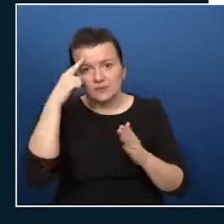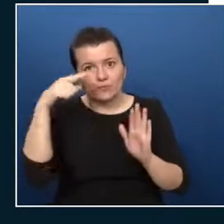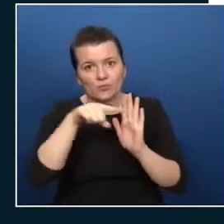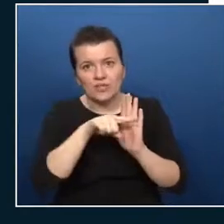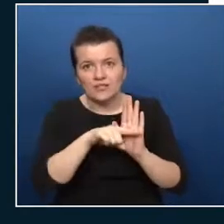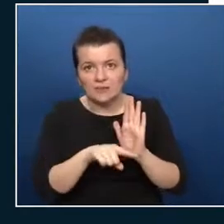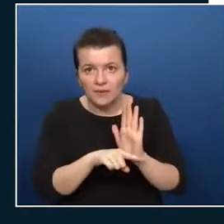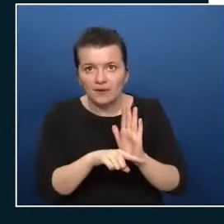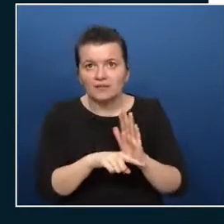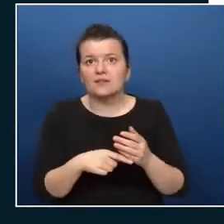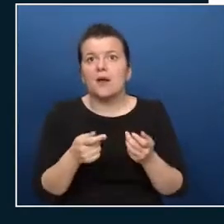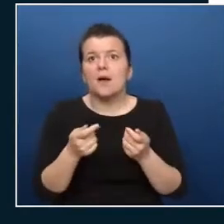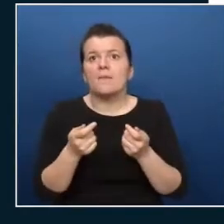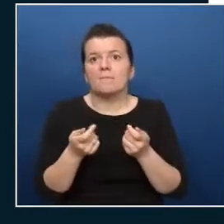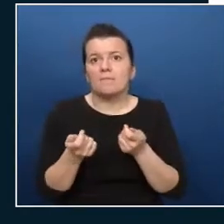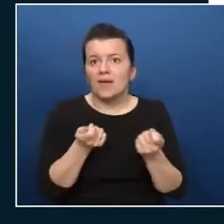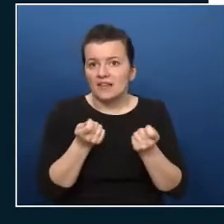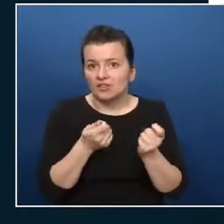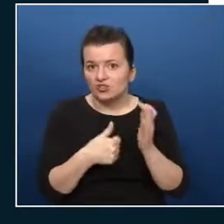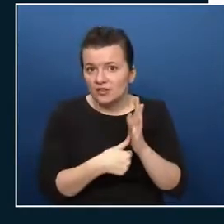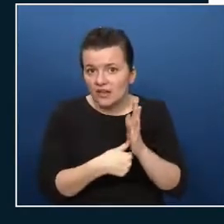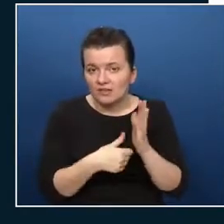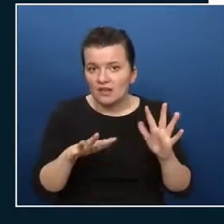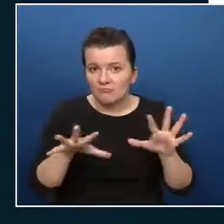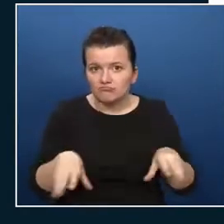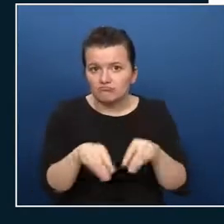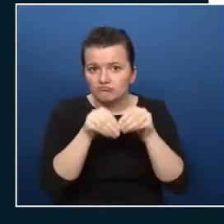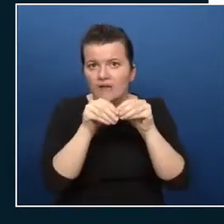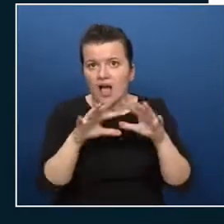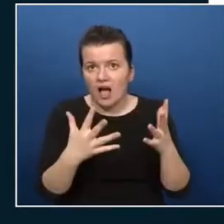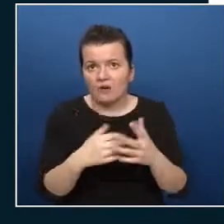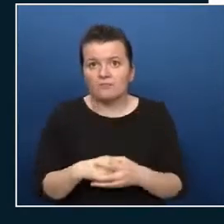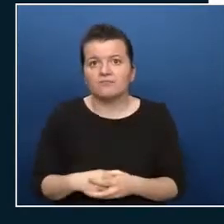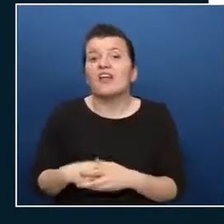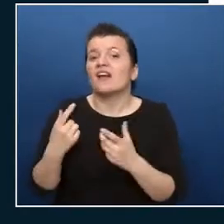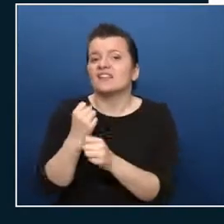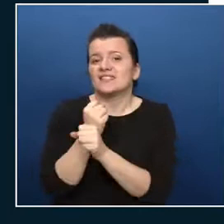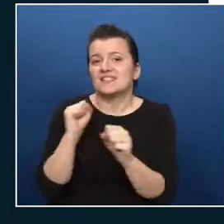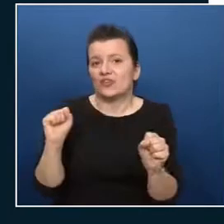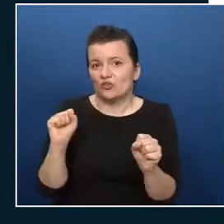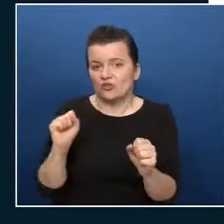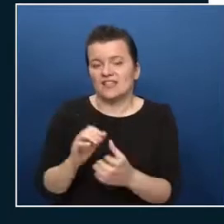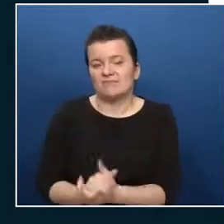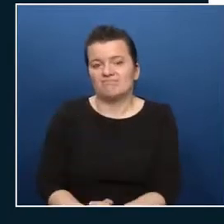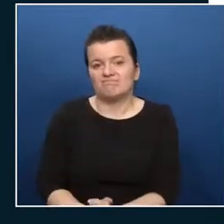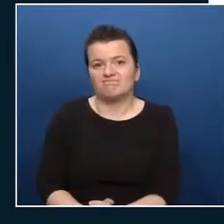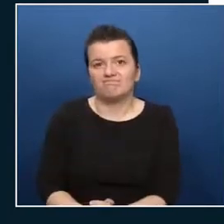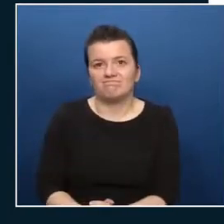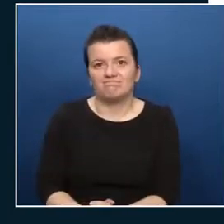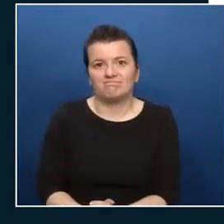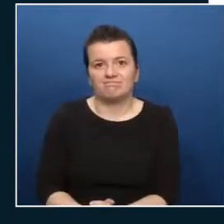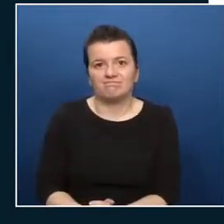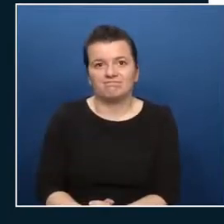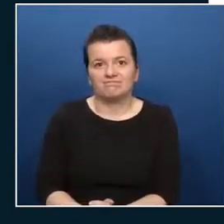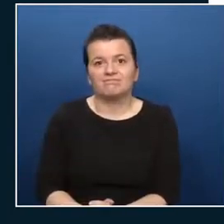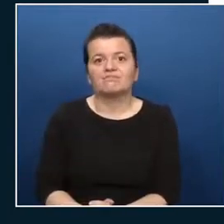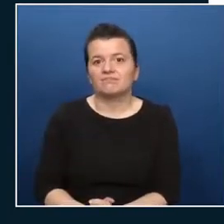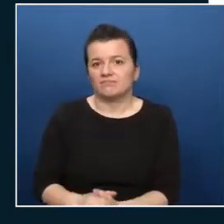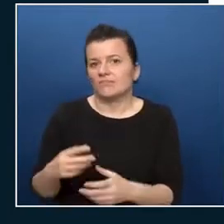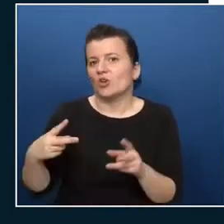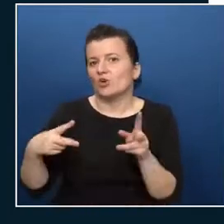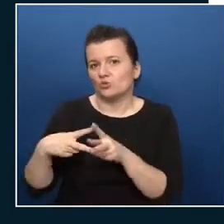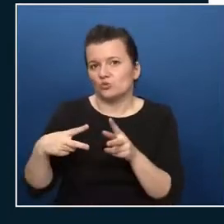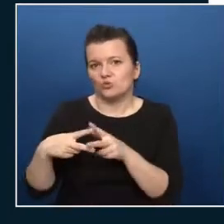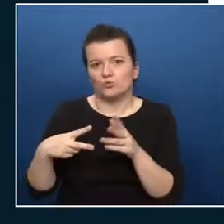identities that will become clear in a later stage and we talked about security specifically multi-factor